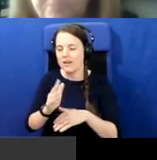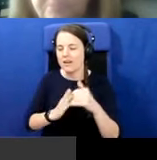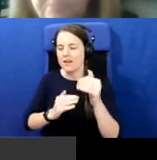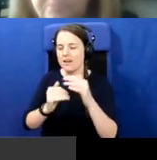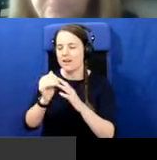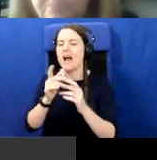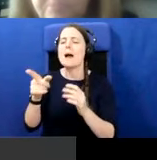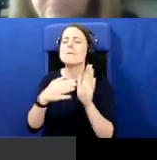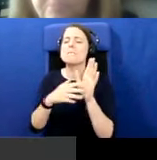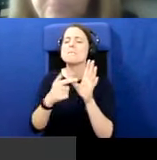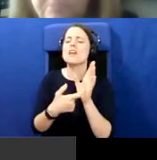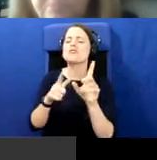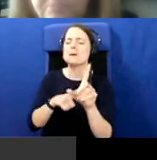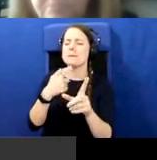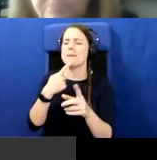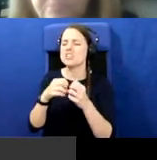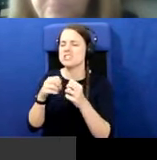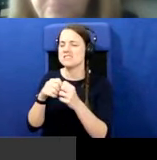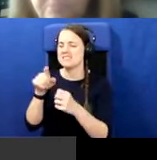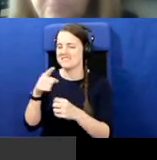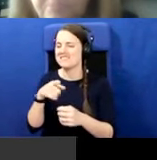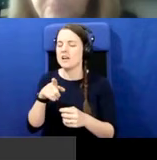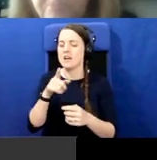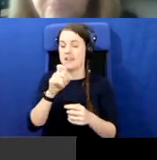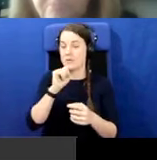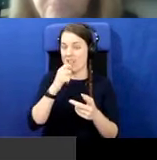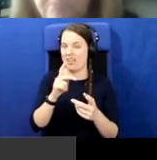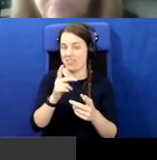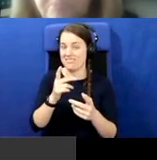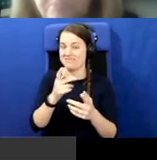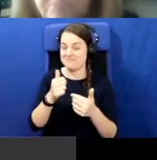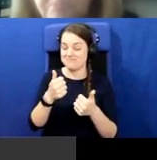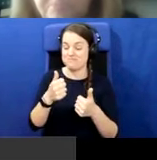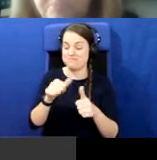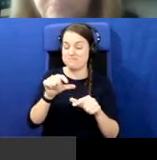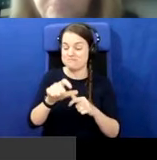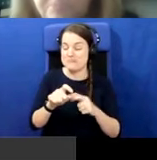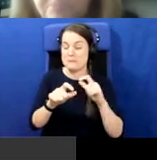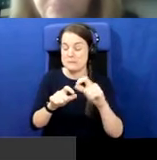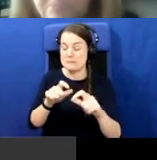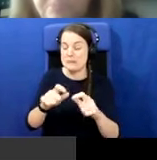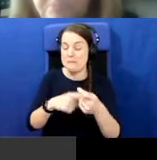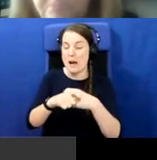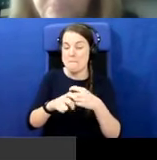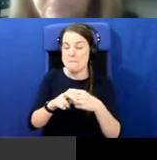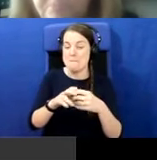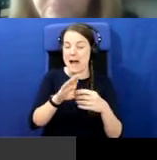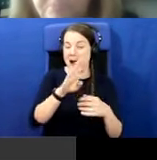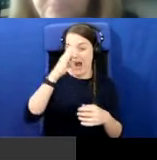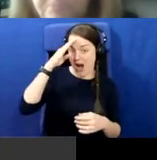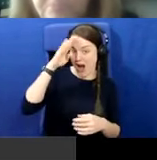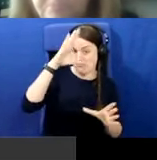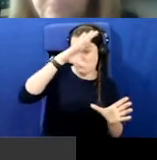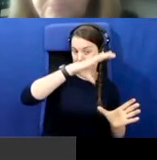switch slowly towards an all-Ireland economy, um, and trade being disrupted between East and West.